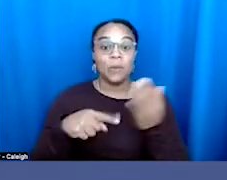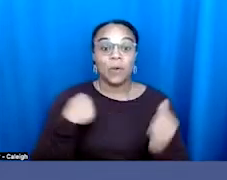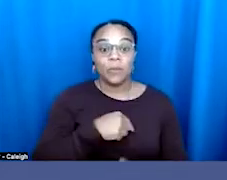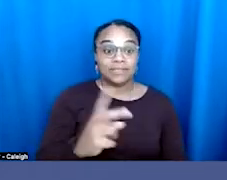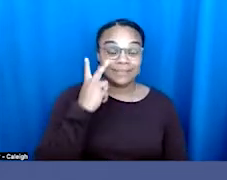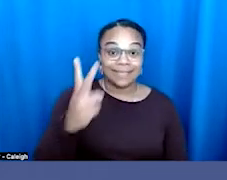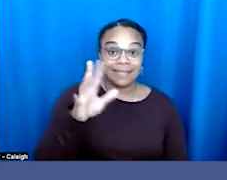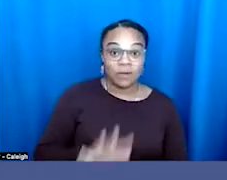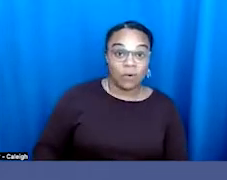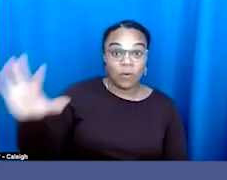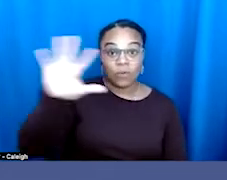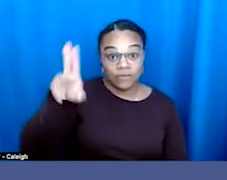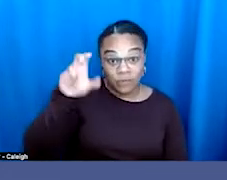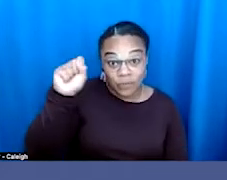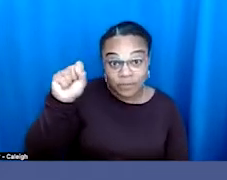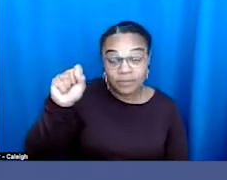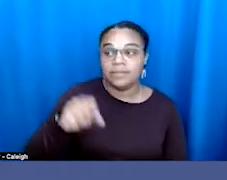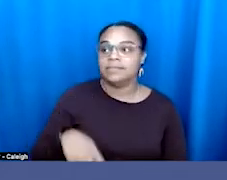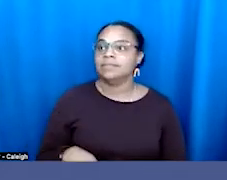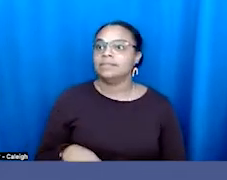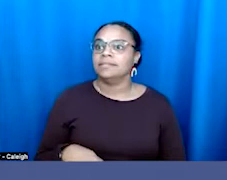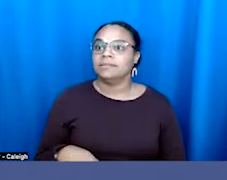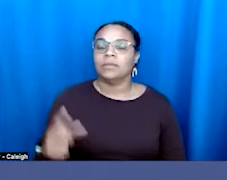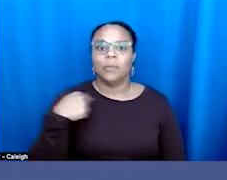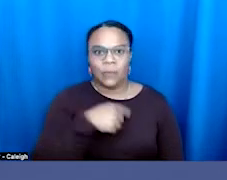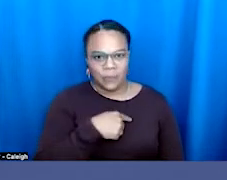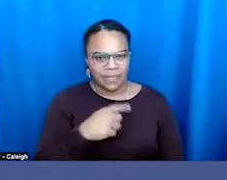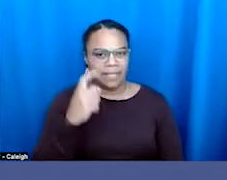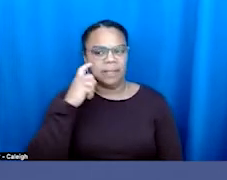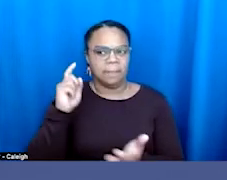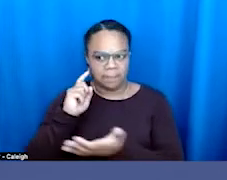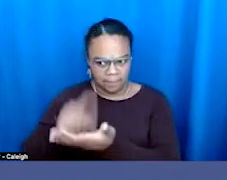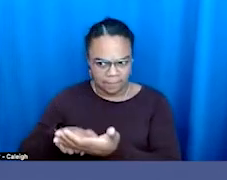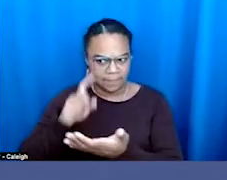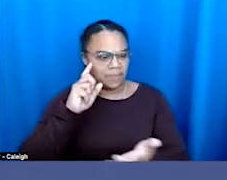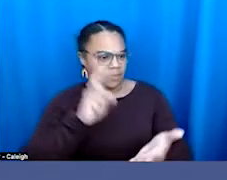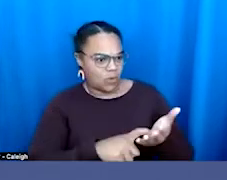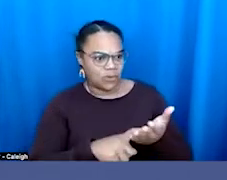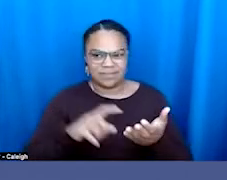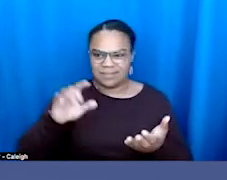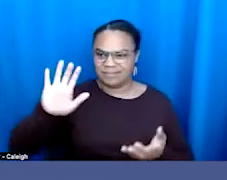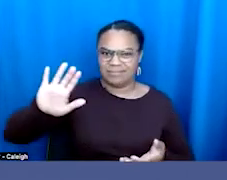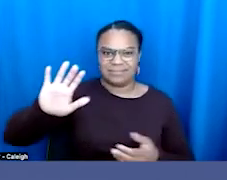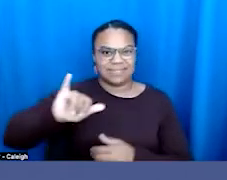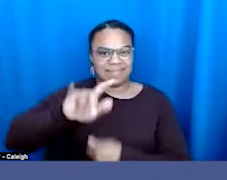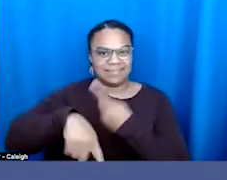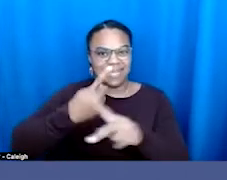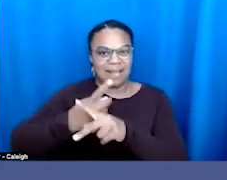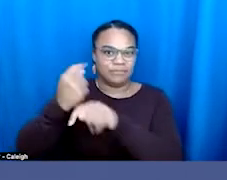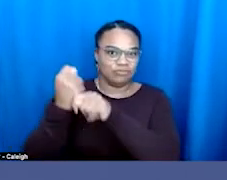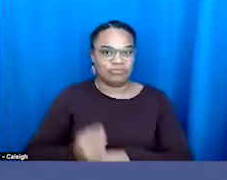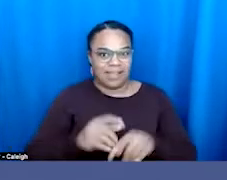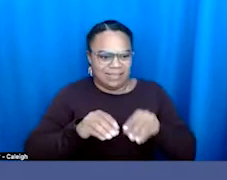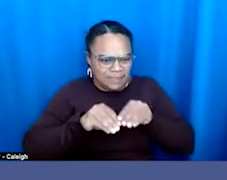nationally, we're seeing the spread of these kinds of trends that Nadine and